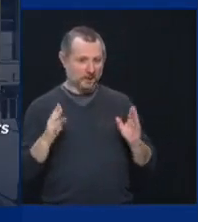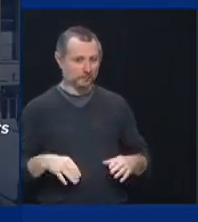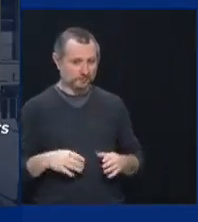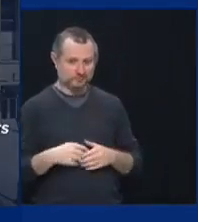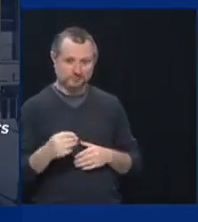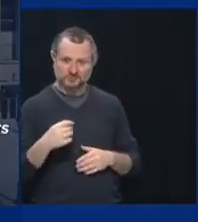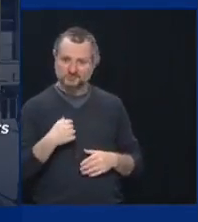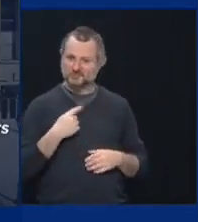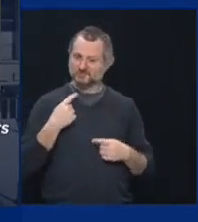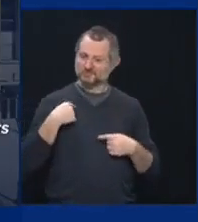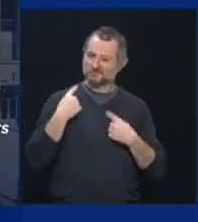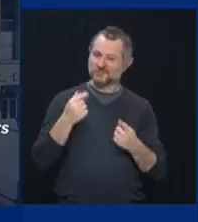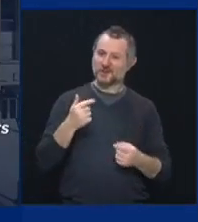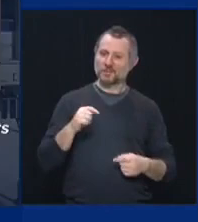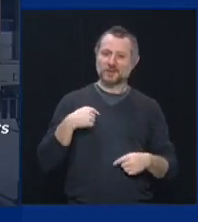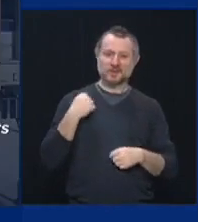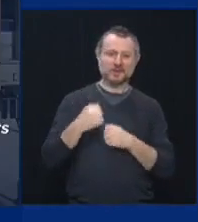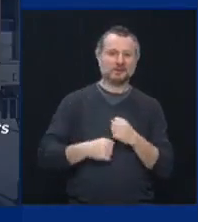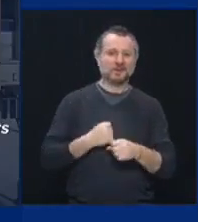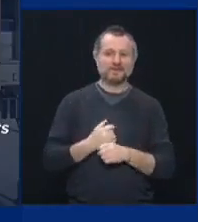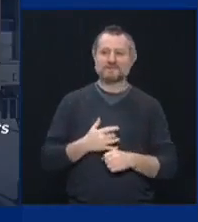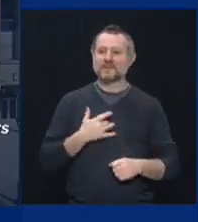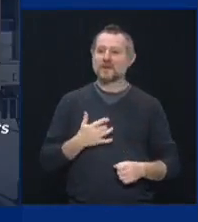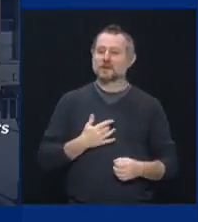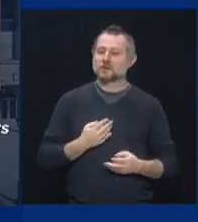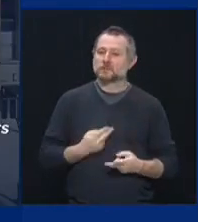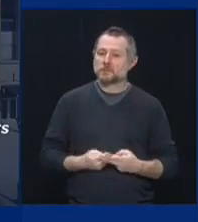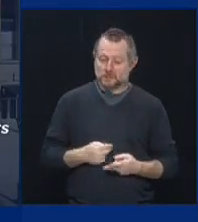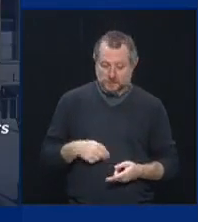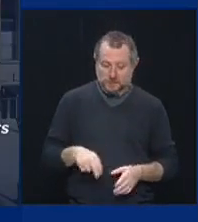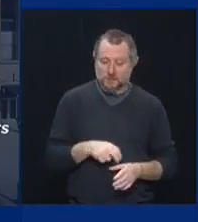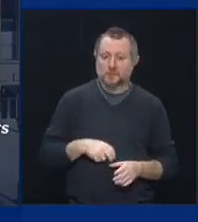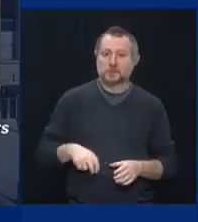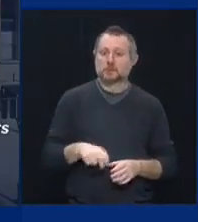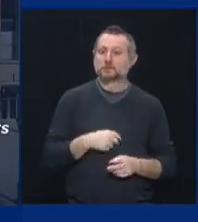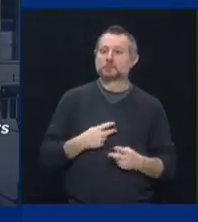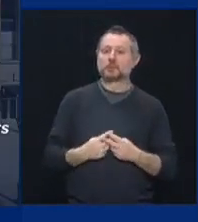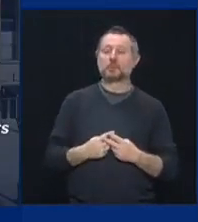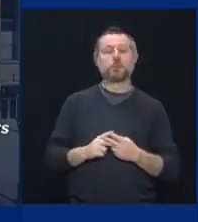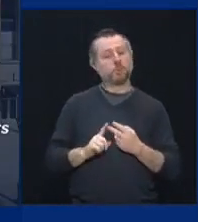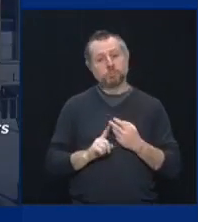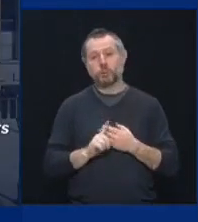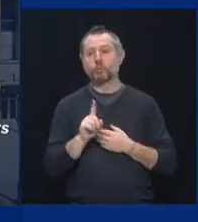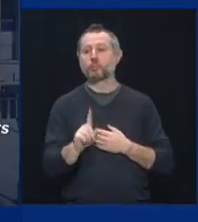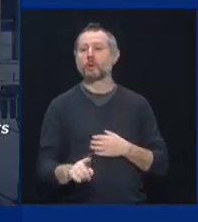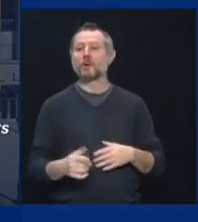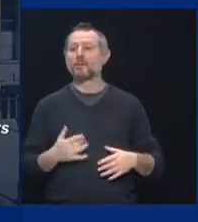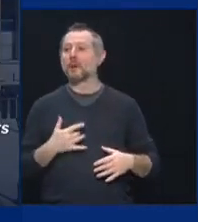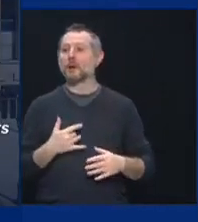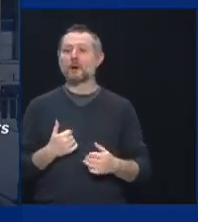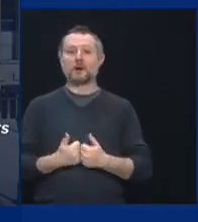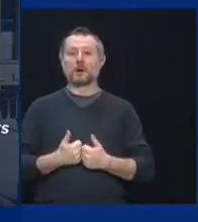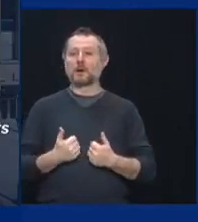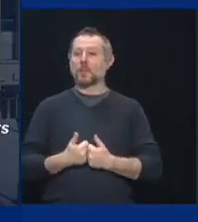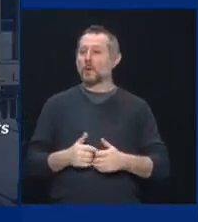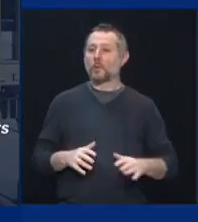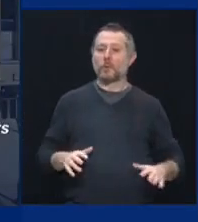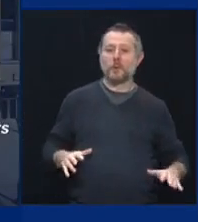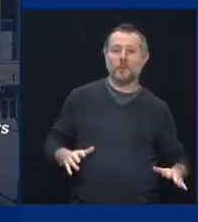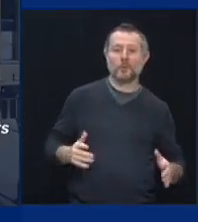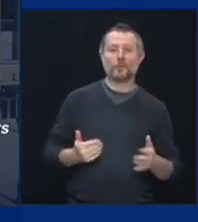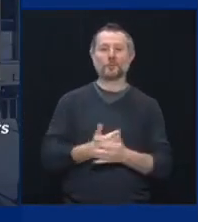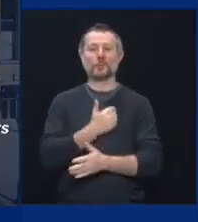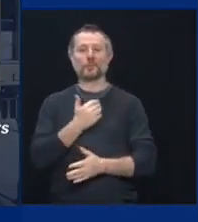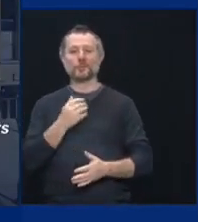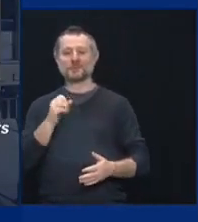we've been in and going to a game and getting outside and seeing a new season start and